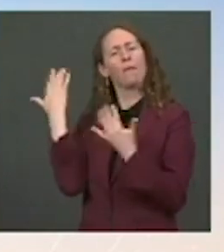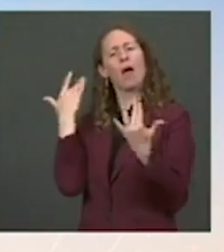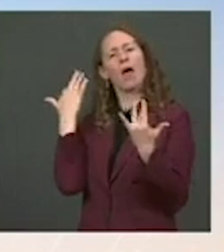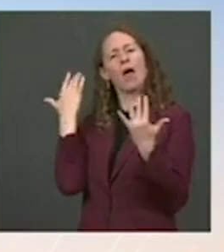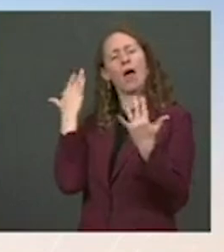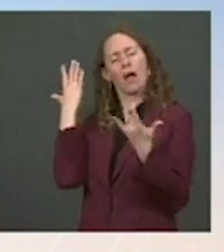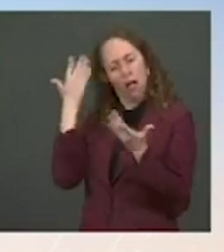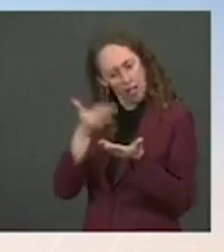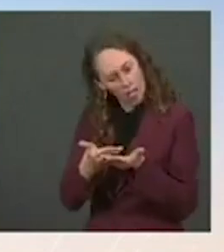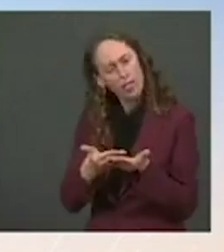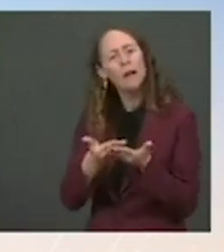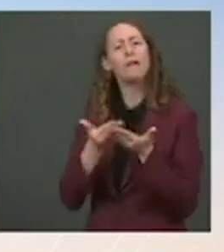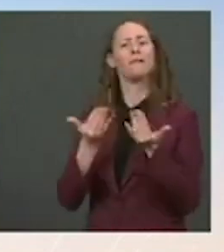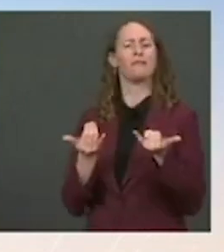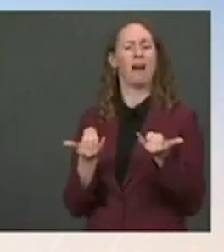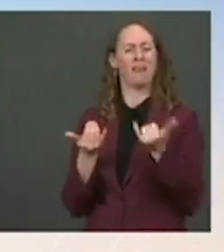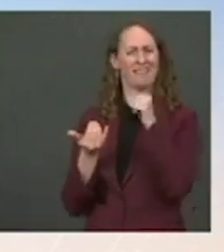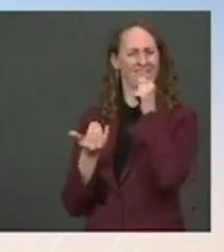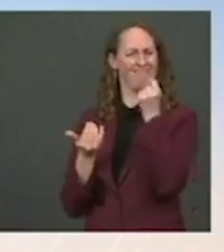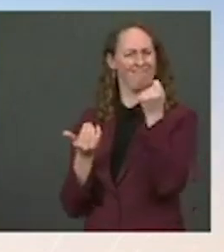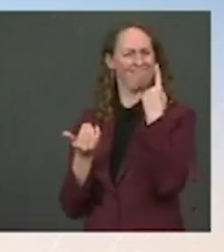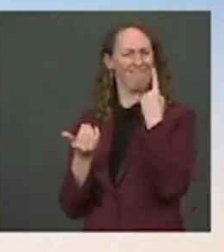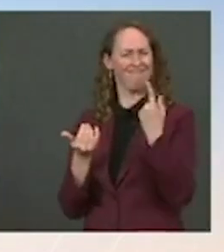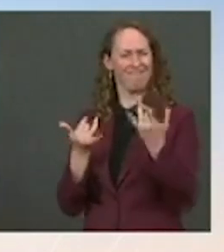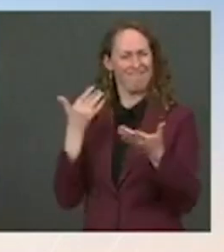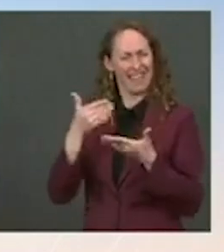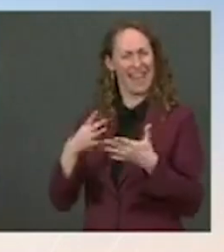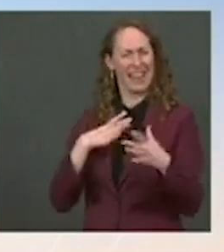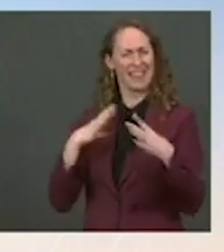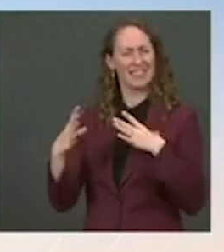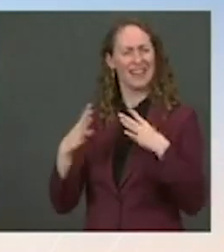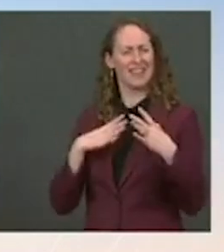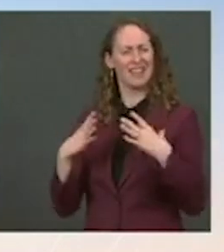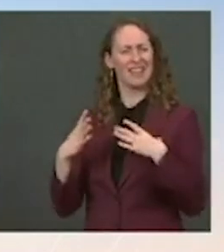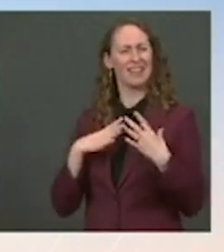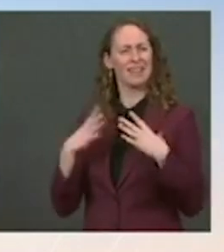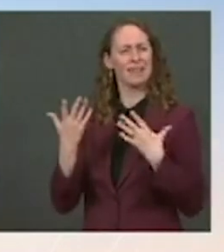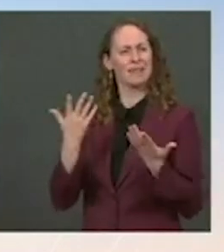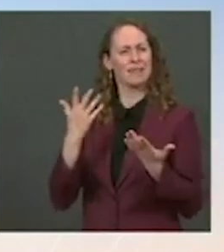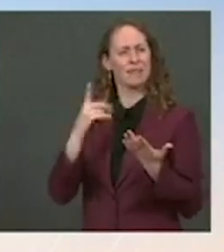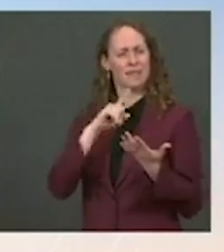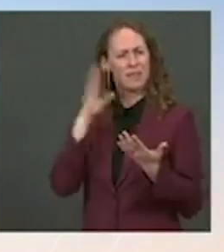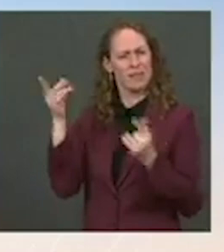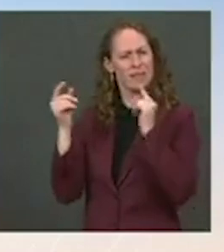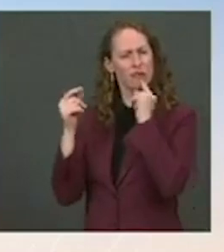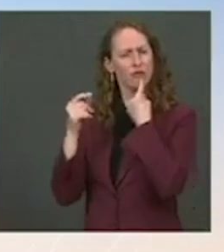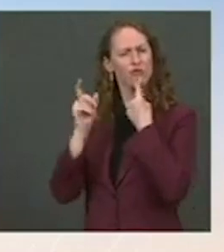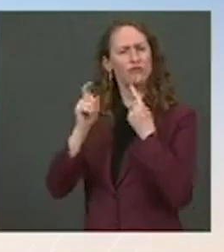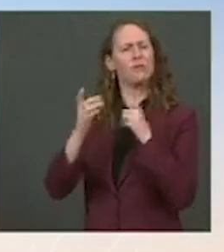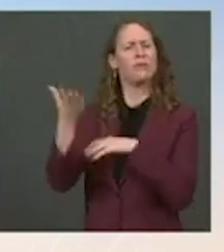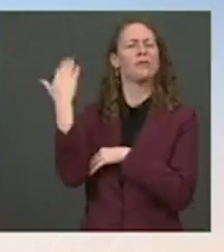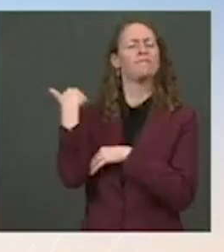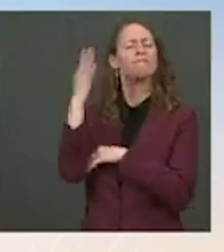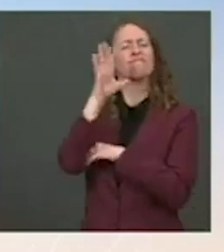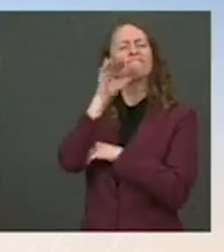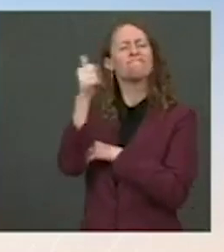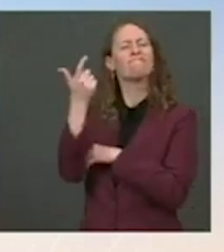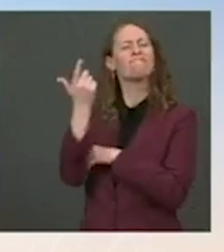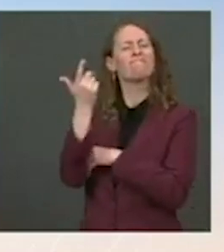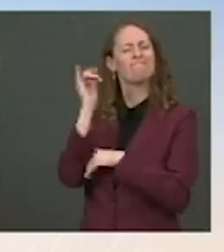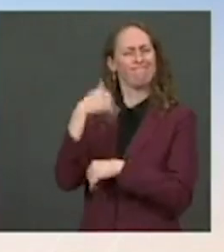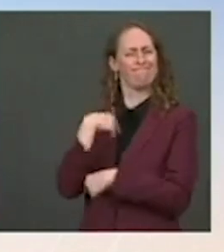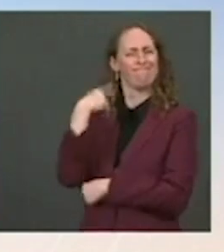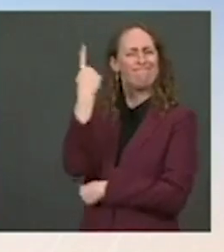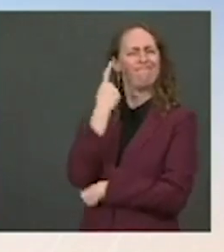now, right before the holiday season, to take these series of actions. Why didn't the president act sooner? And is that a reflection